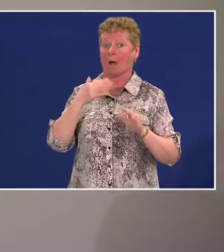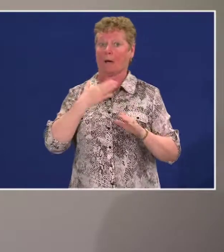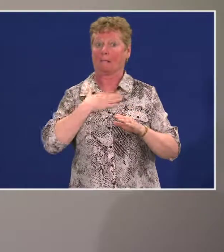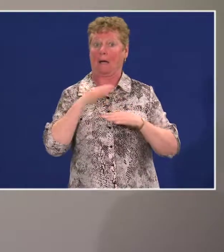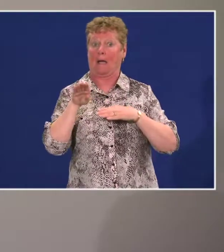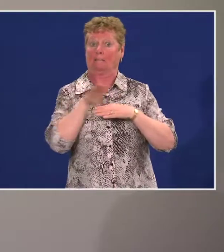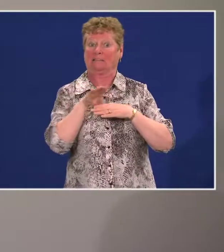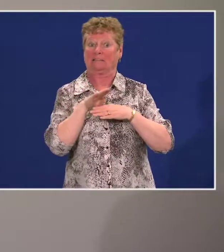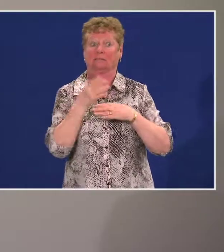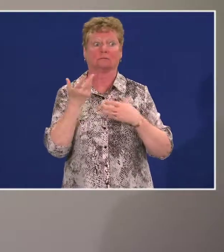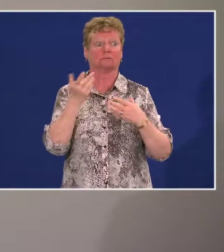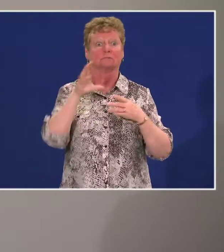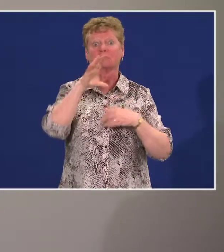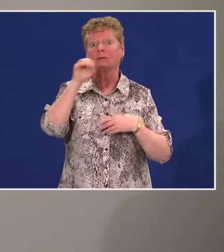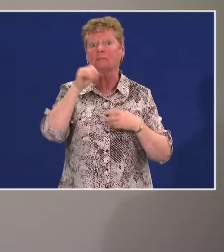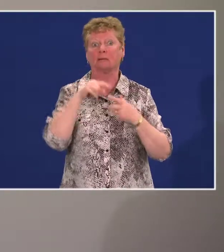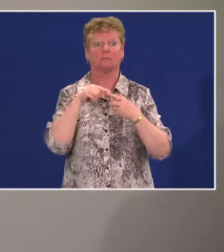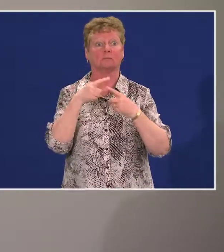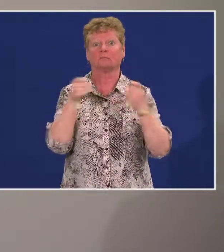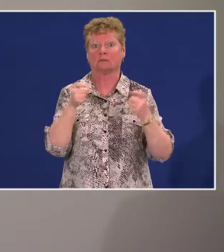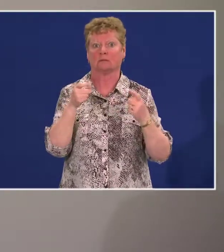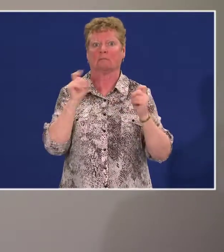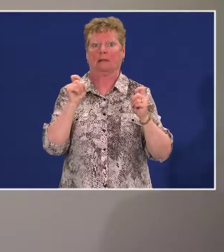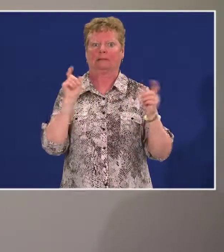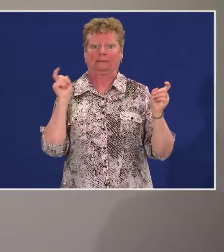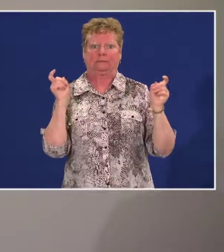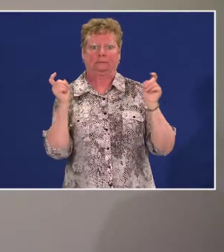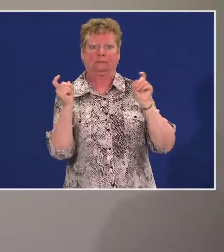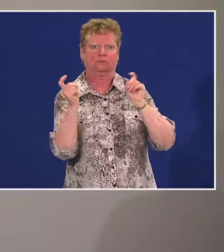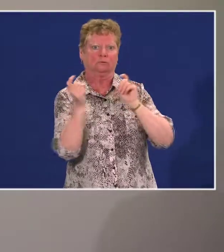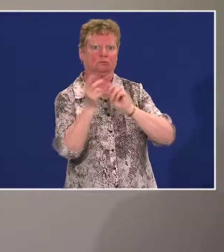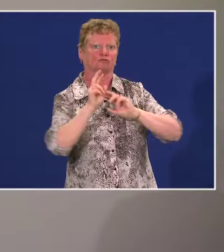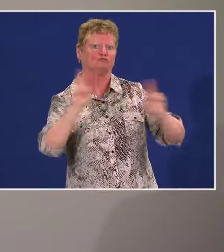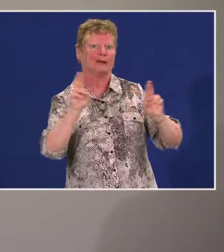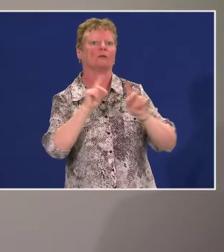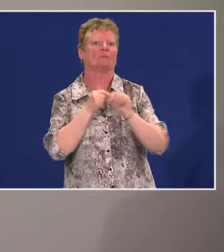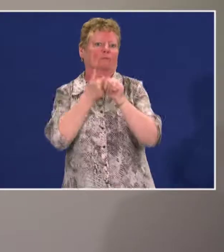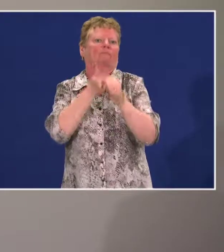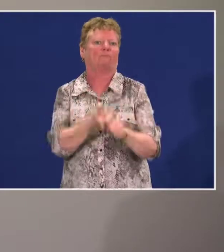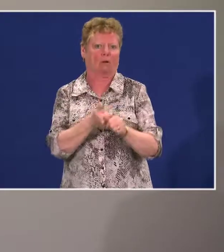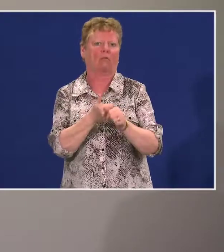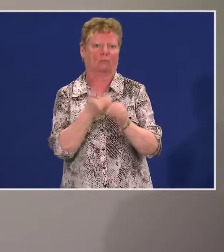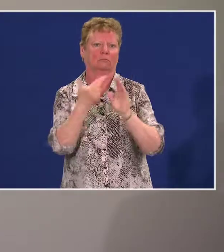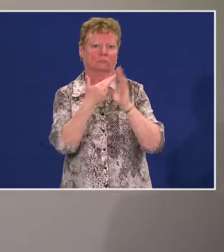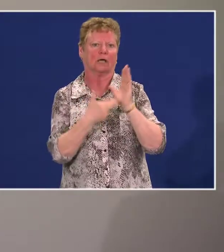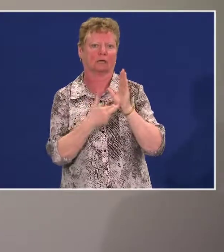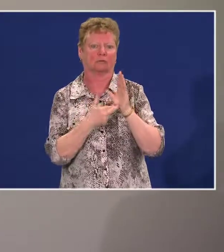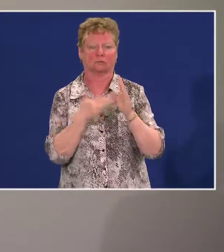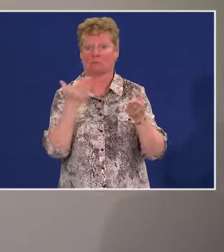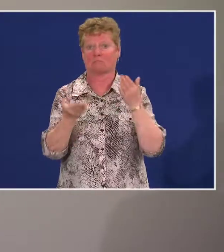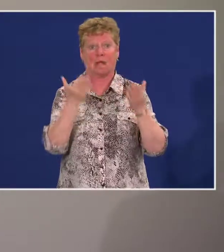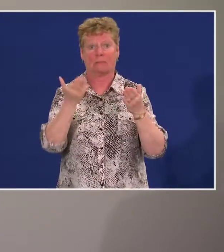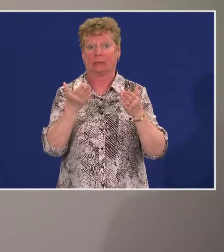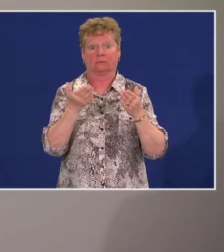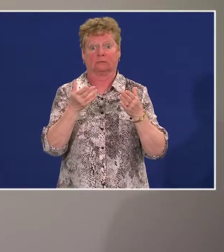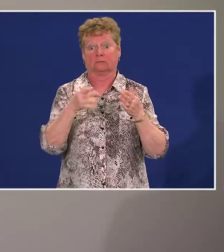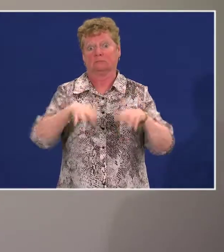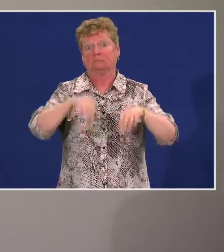their business ready to actually implement the standard. So, you know, there might be a year's